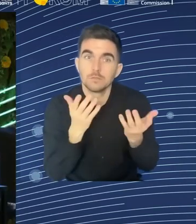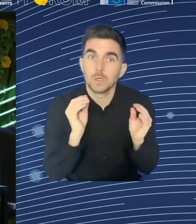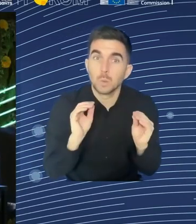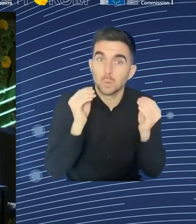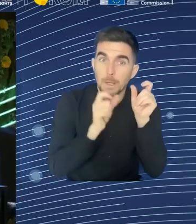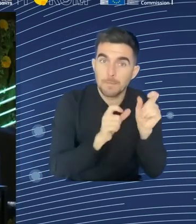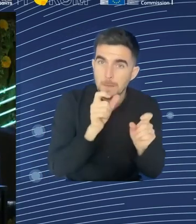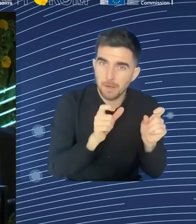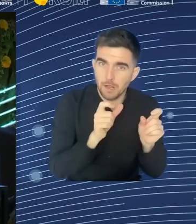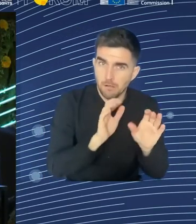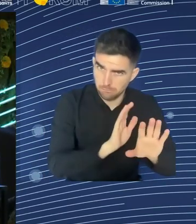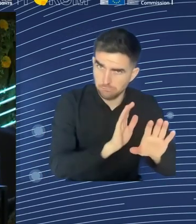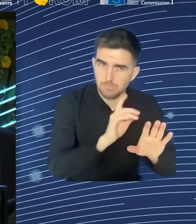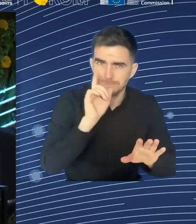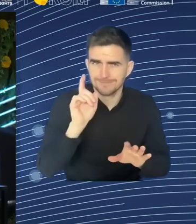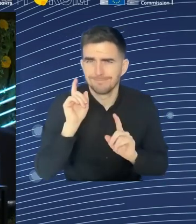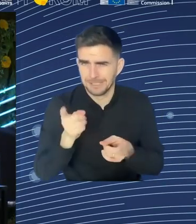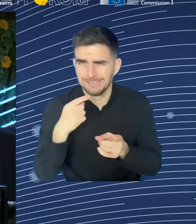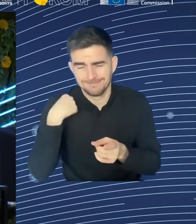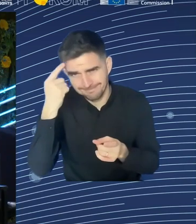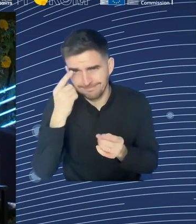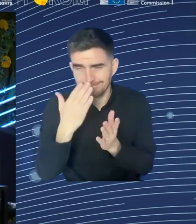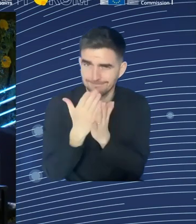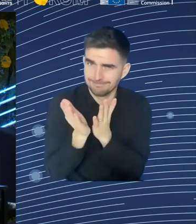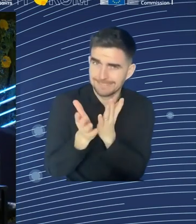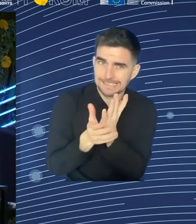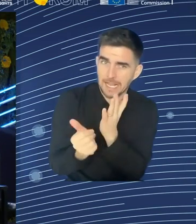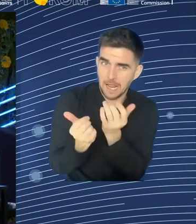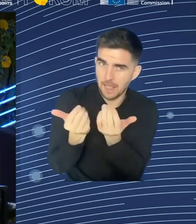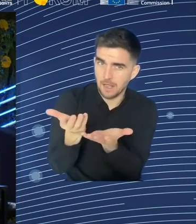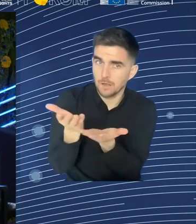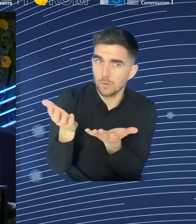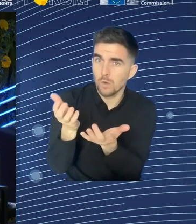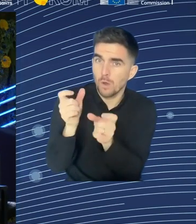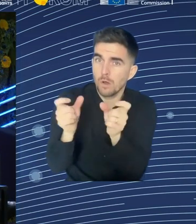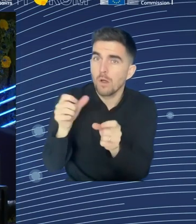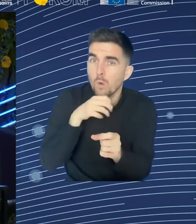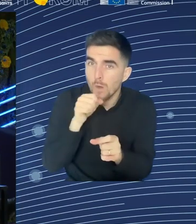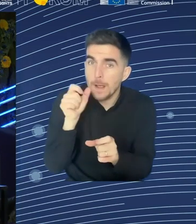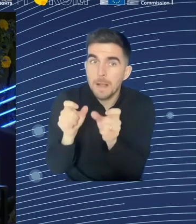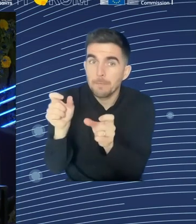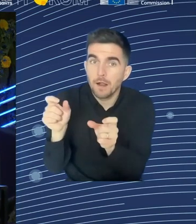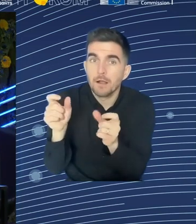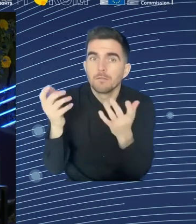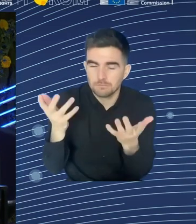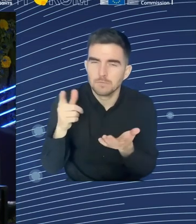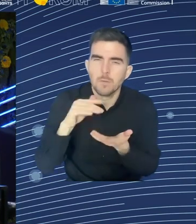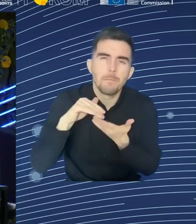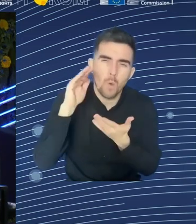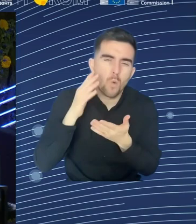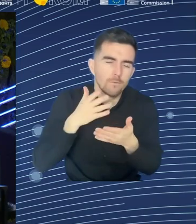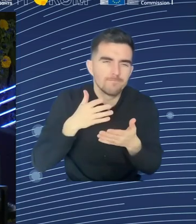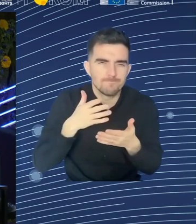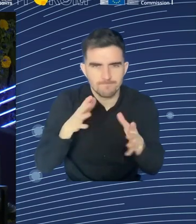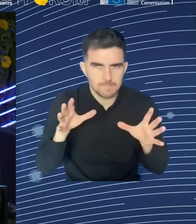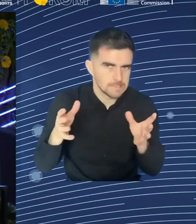another thing about aging, which I think is very much important, is that they are going to require, we are going to